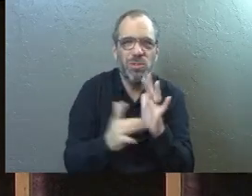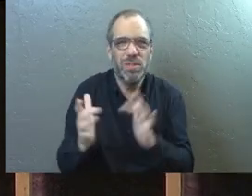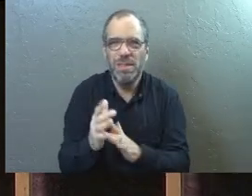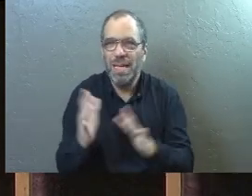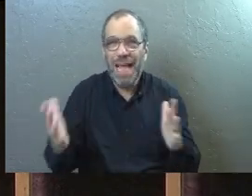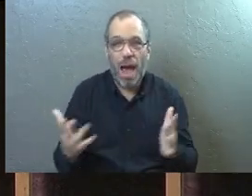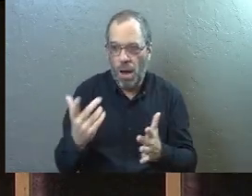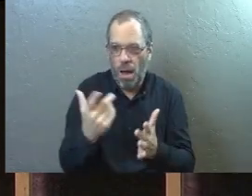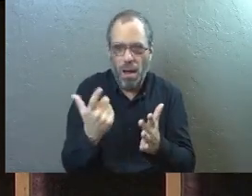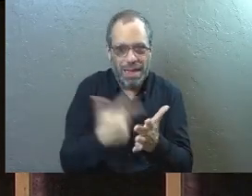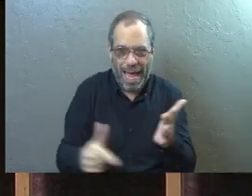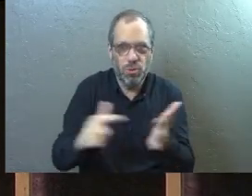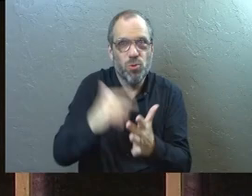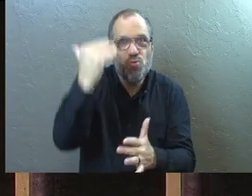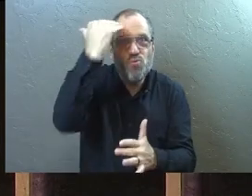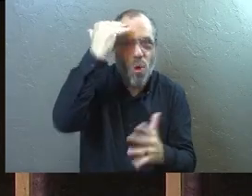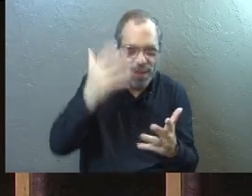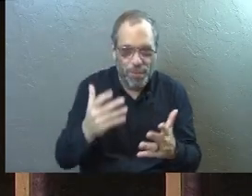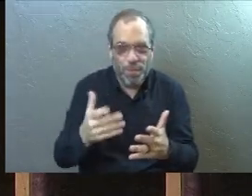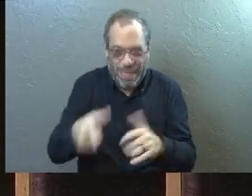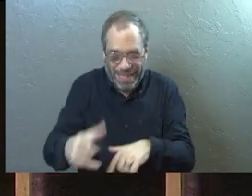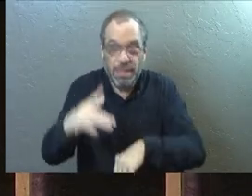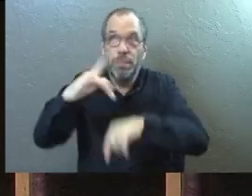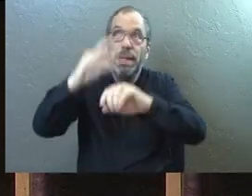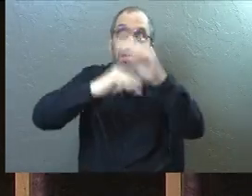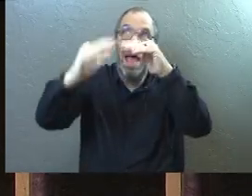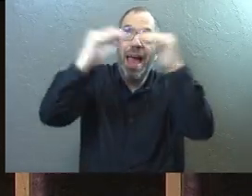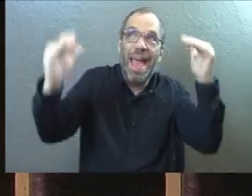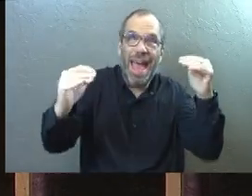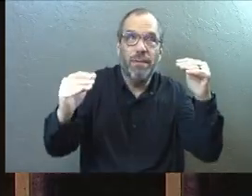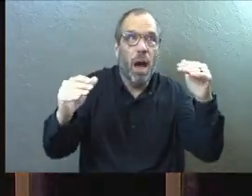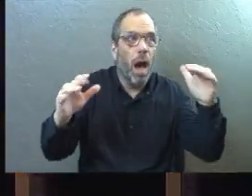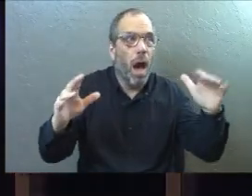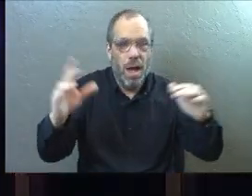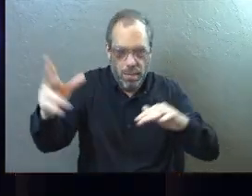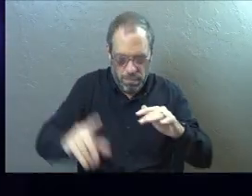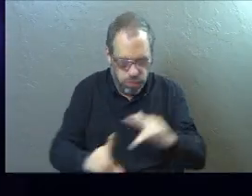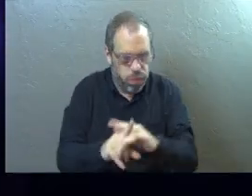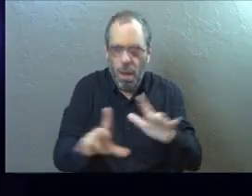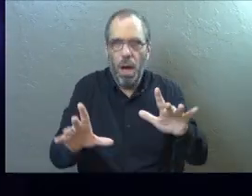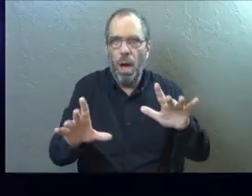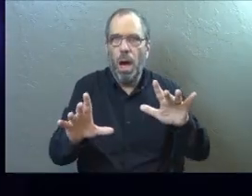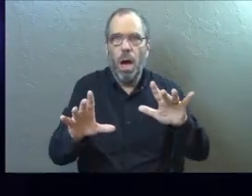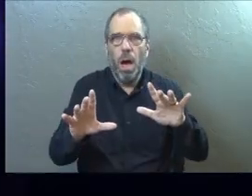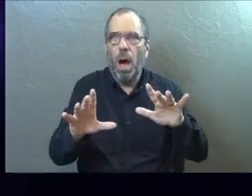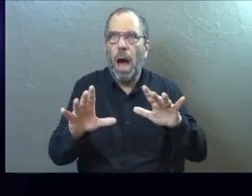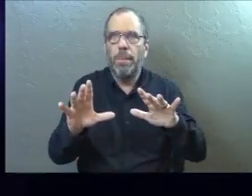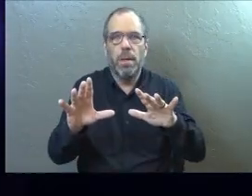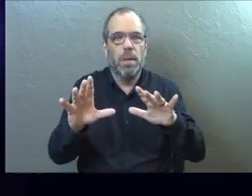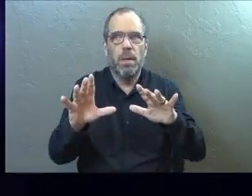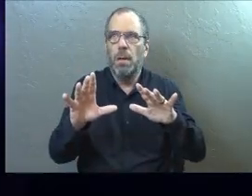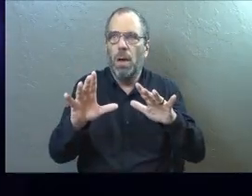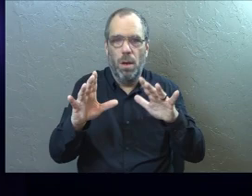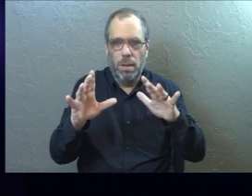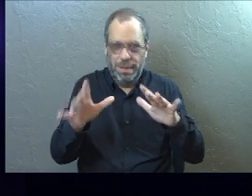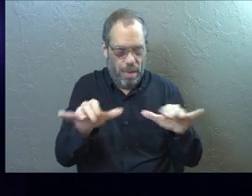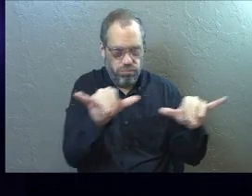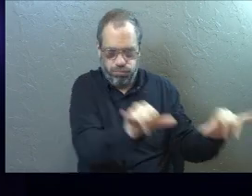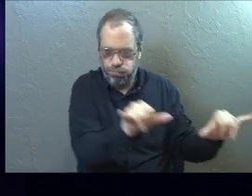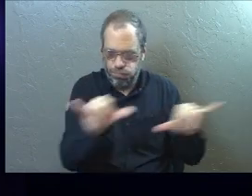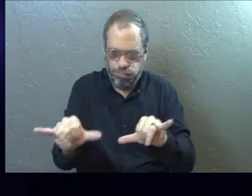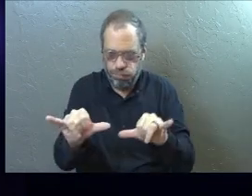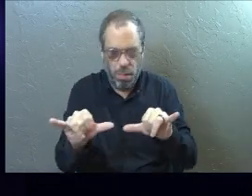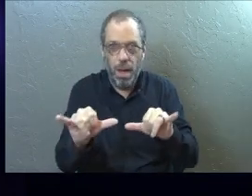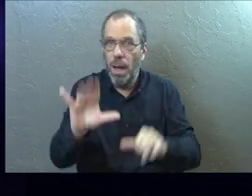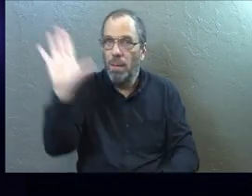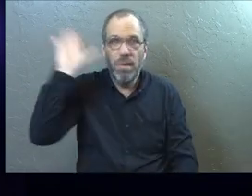Because now Lazarus knows some things, right? Like he's been to the other side and he's come back. Like what, what, what things in common does he have with Jesus that